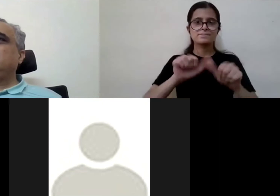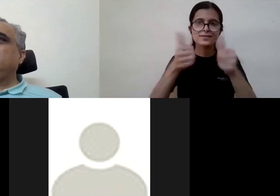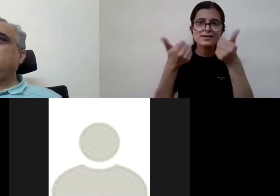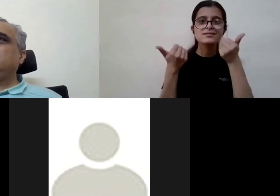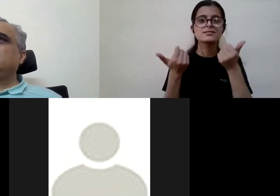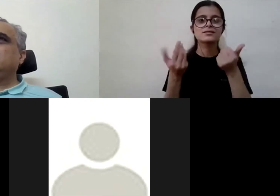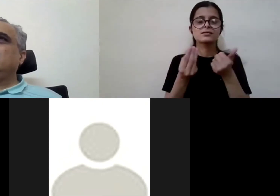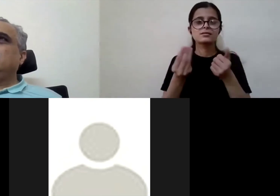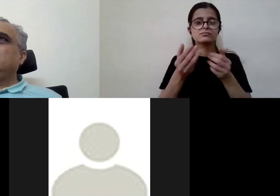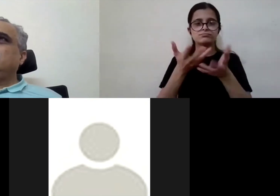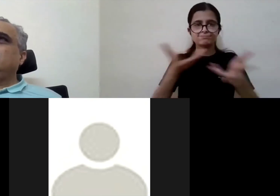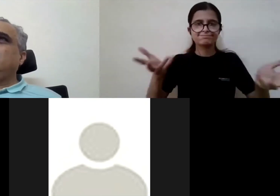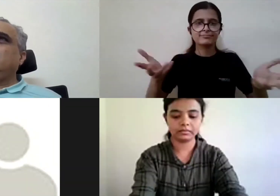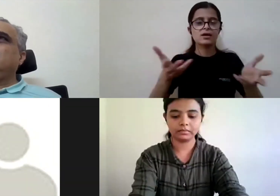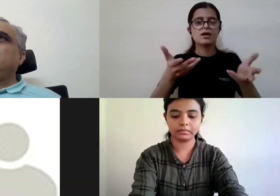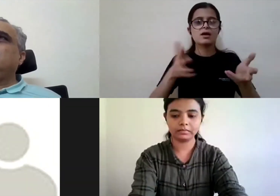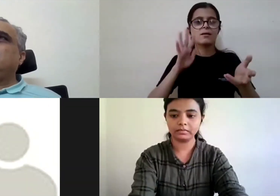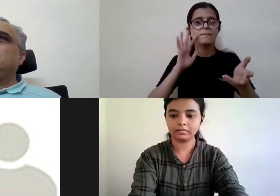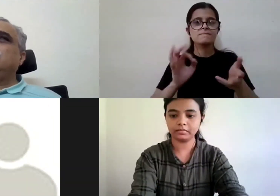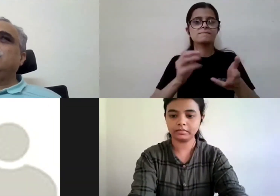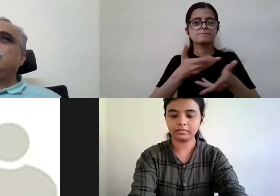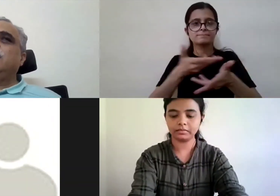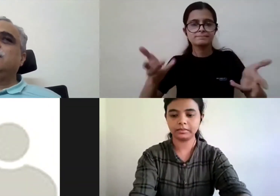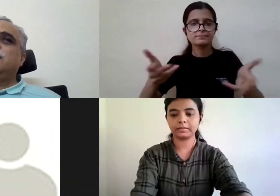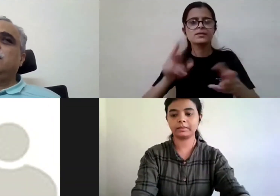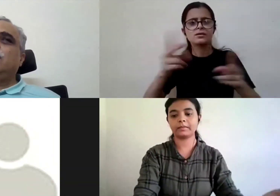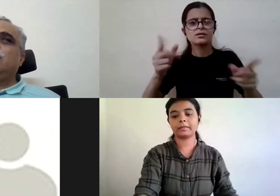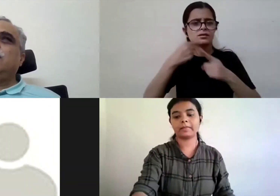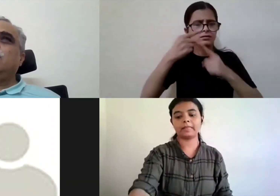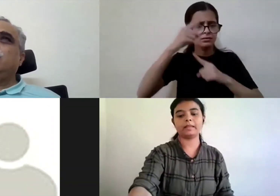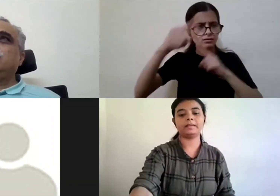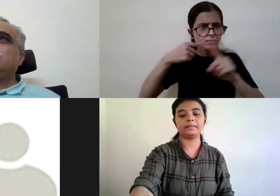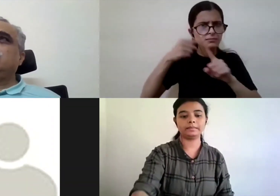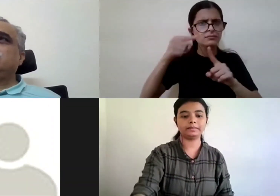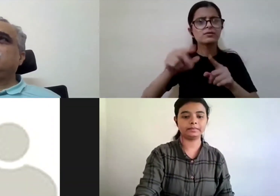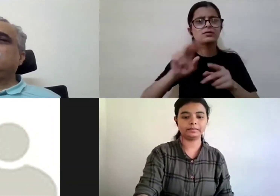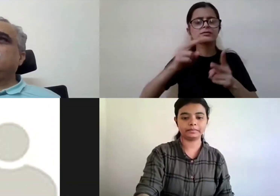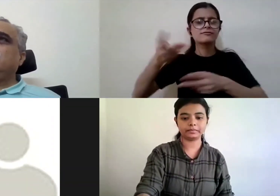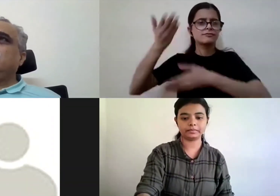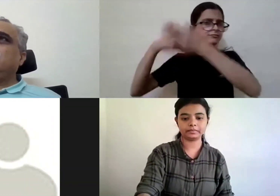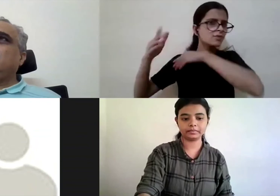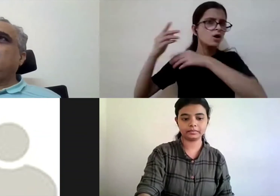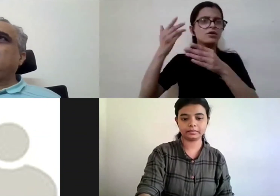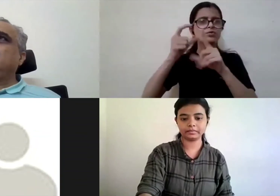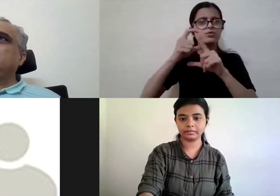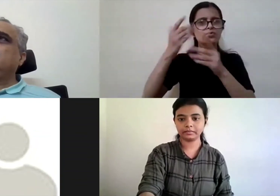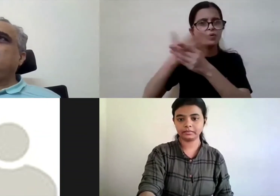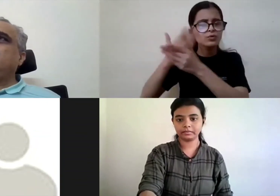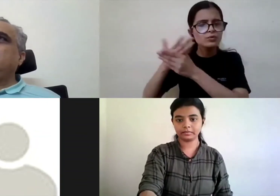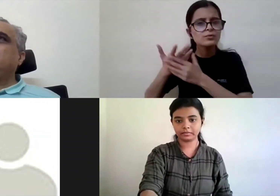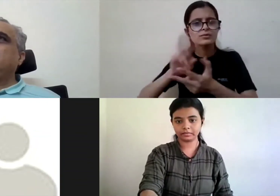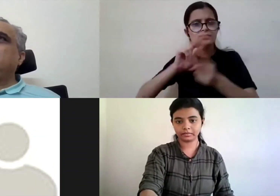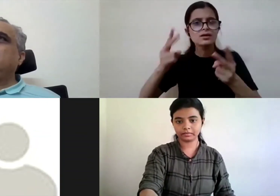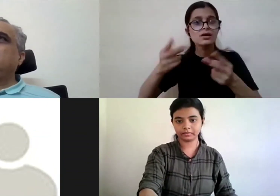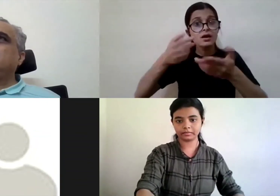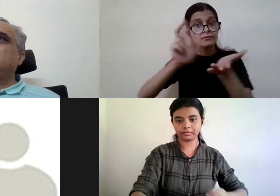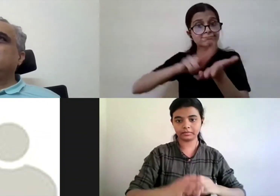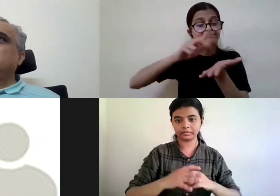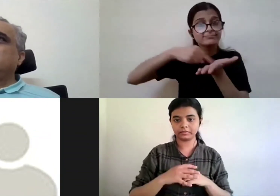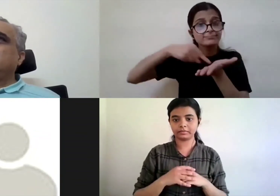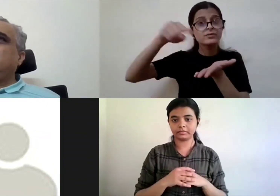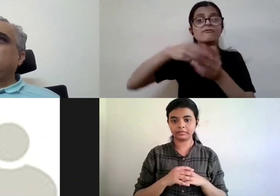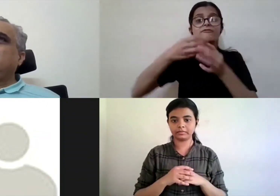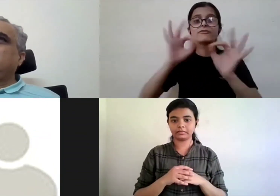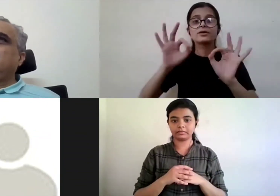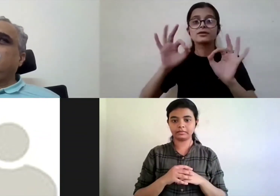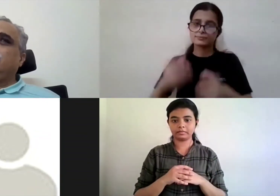such material matters you were talking about all the legacy and old documents which exist now all those copyright free documents